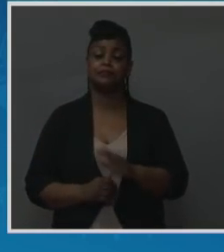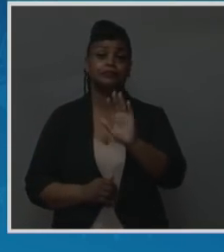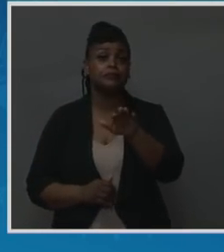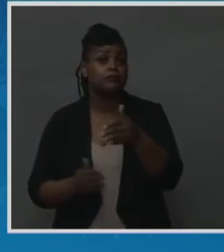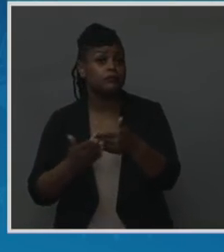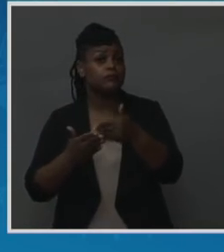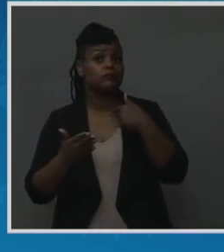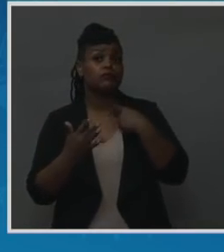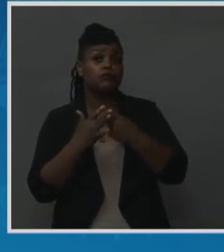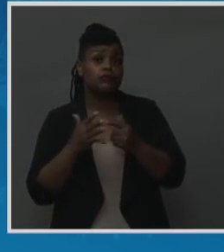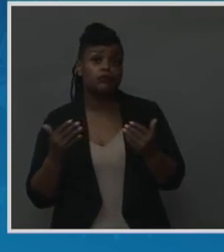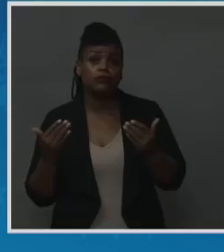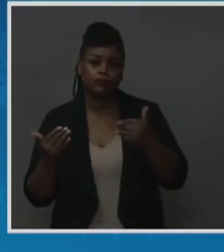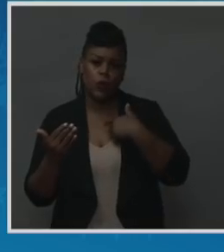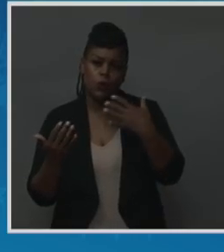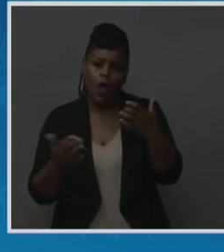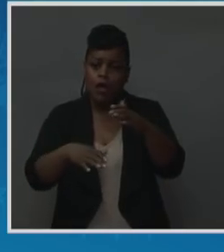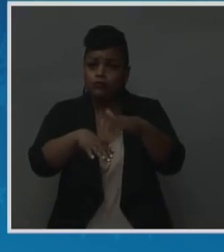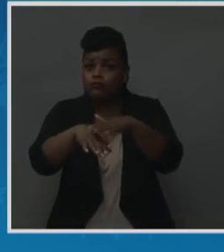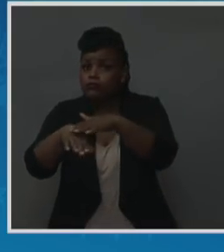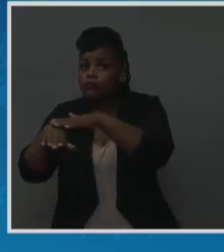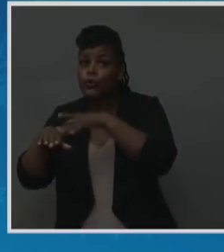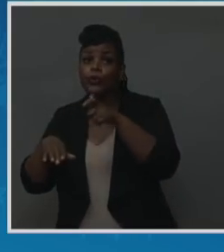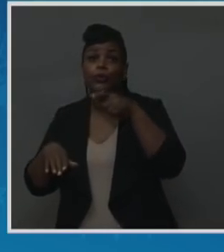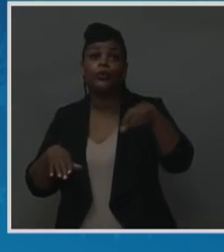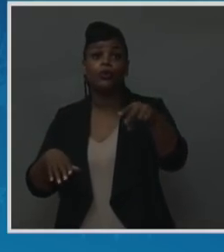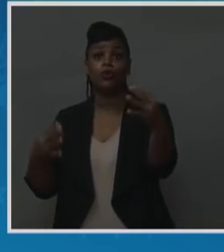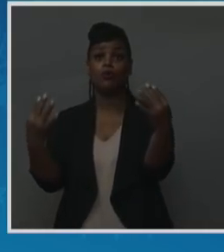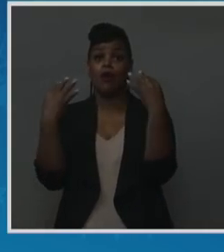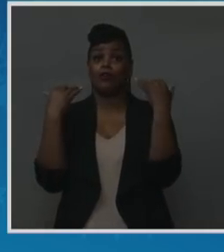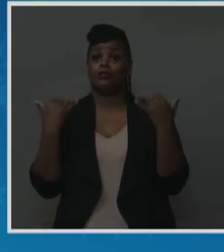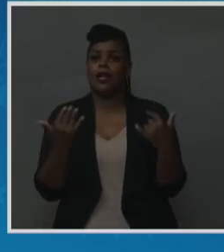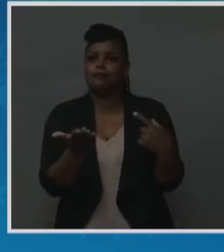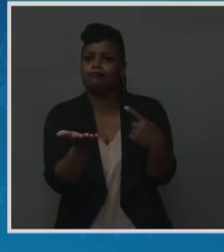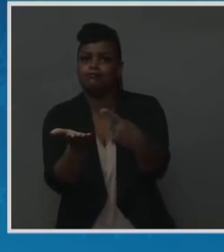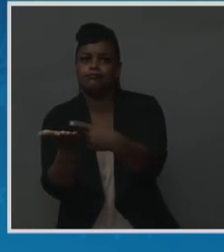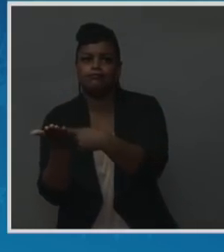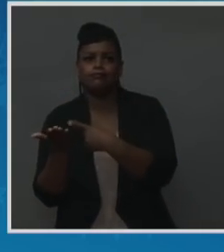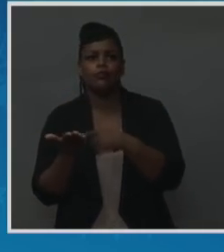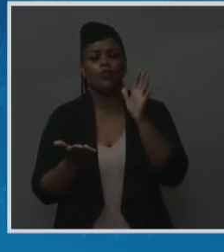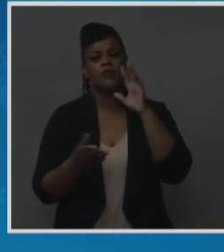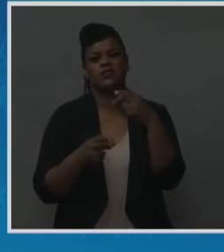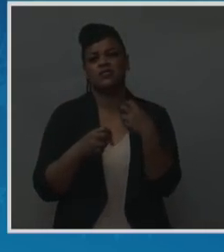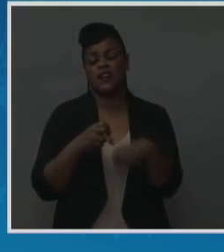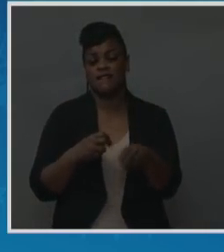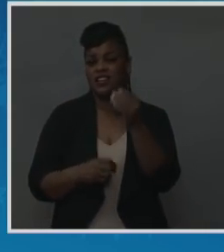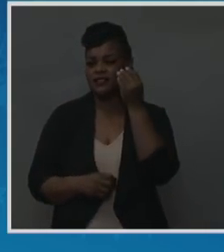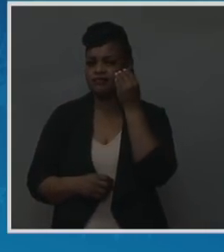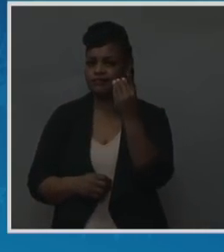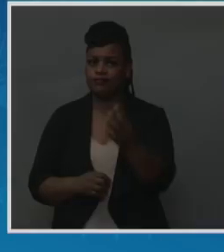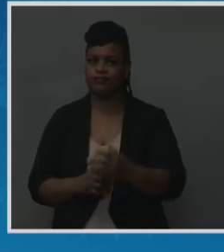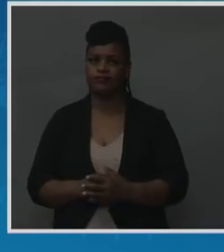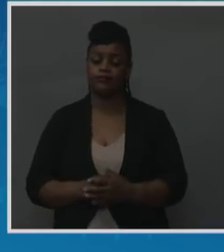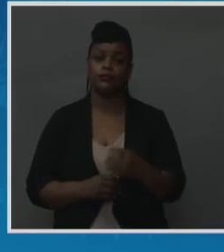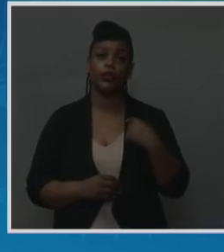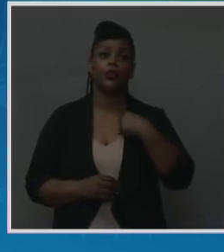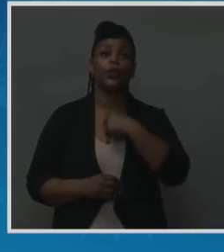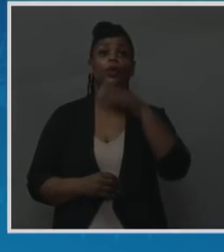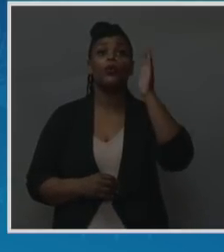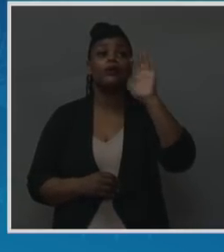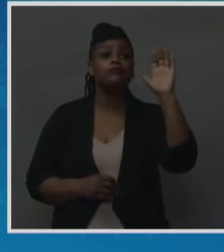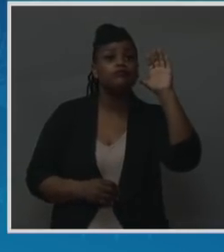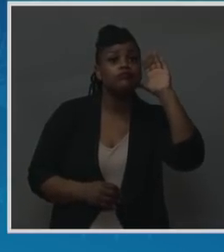I want to alert our viewers that today's conversation is going to be difficult. We're going to hear personal stories